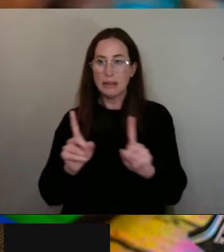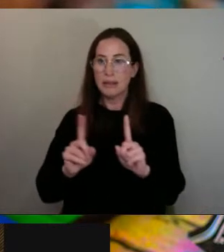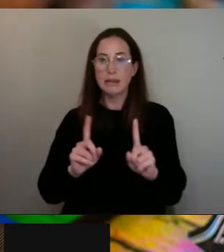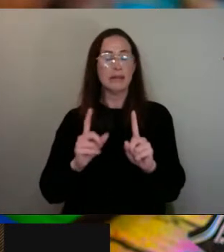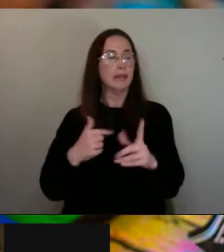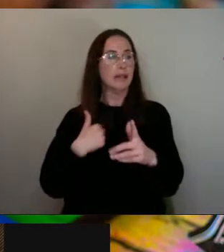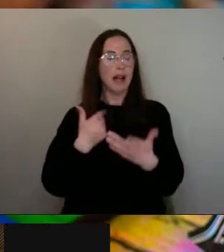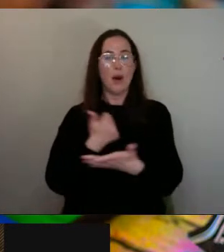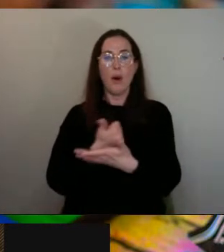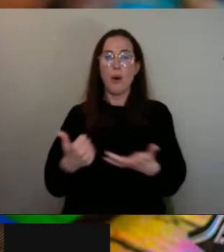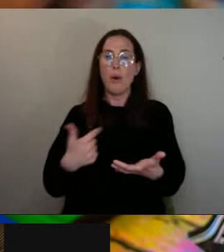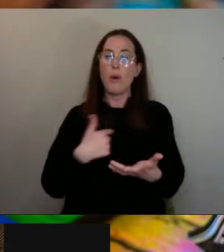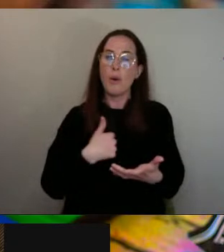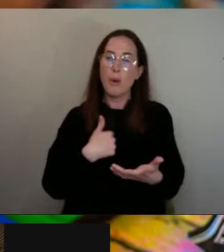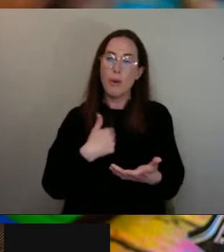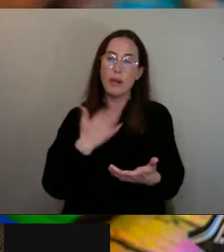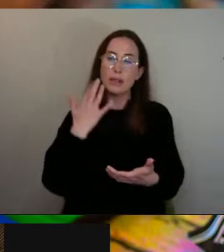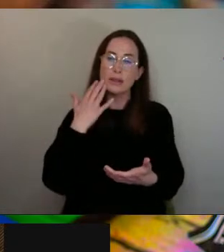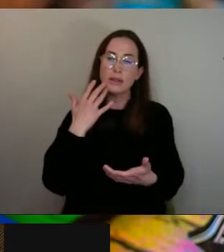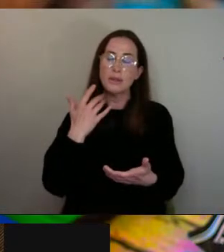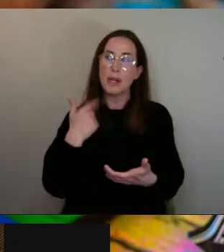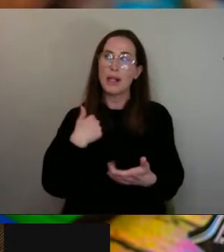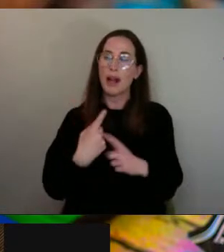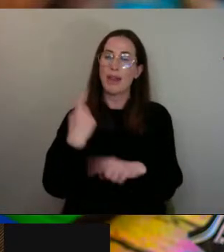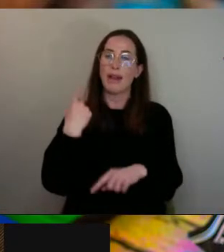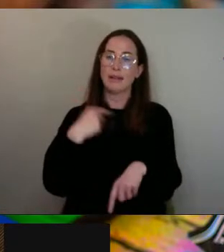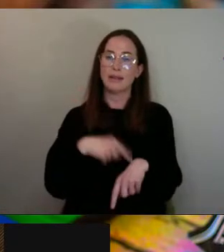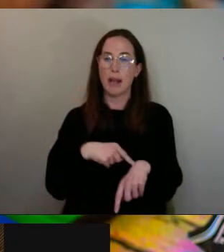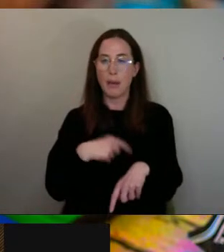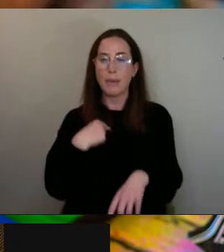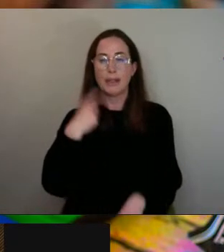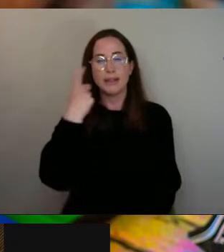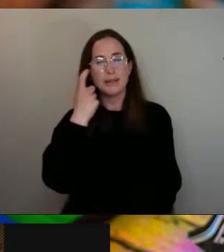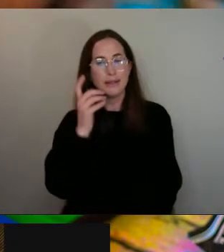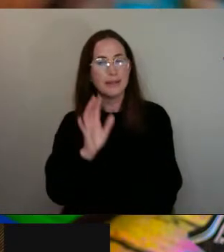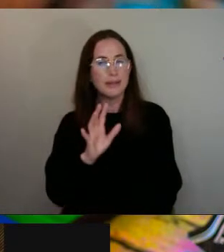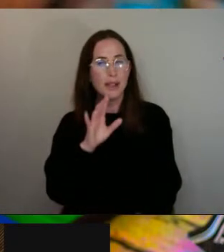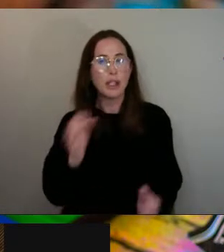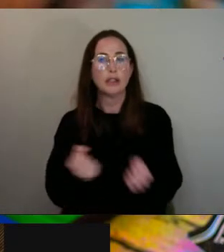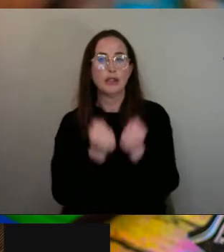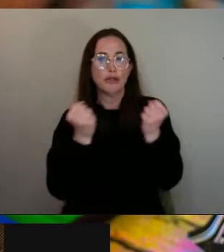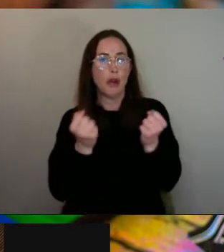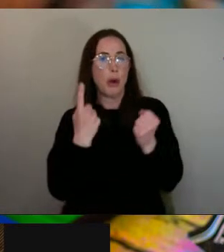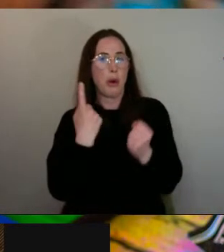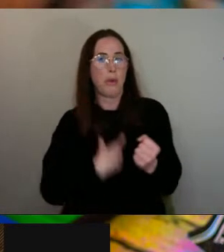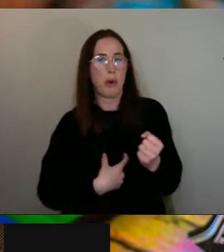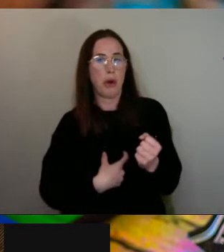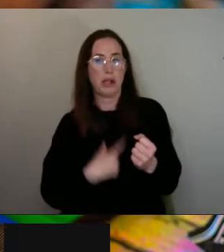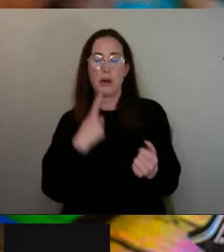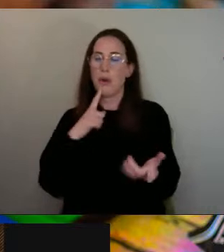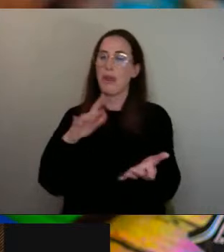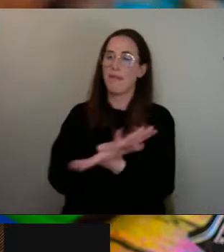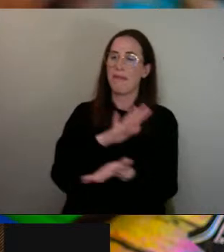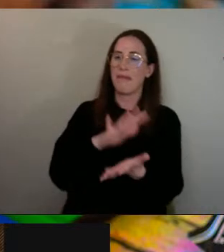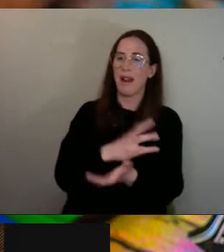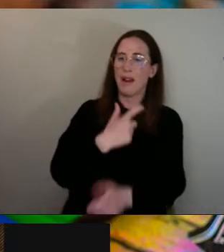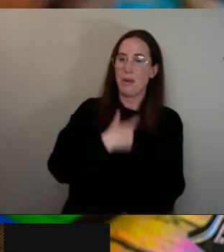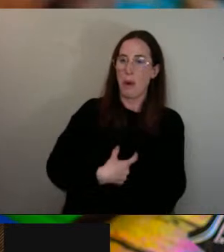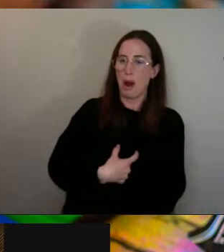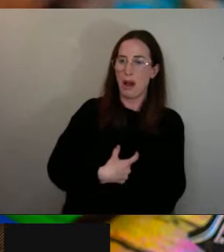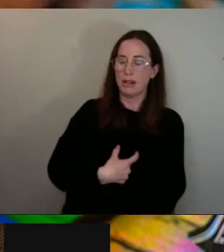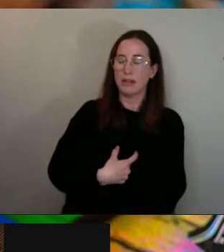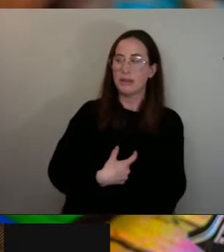I was always one of those kind of people that was considered, I think, the strong one or, you know, the fun one and stuff like that. And